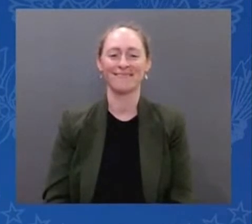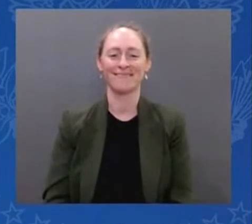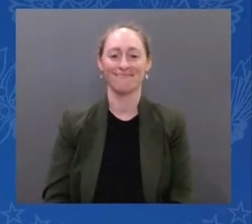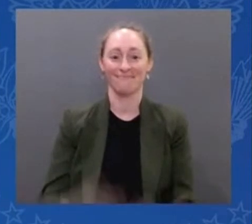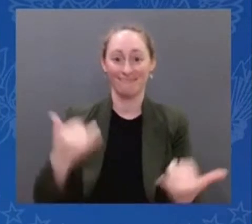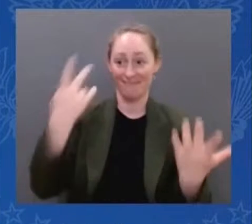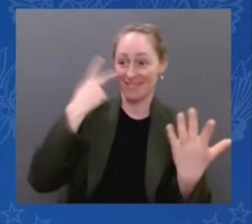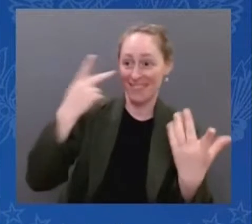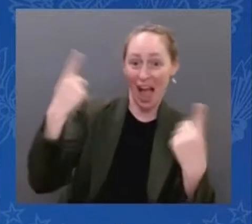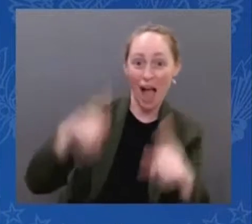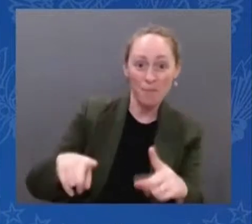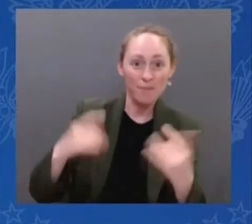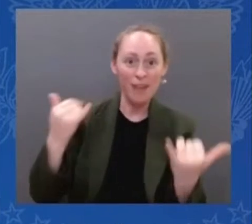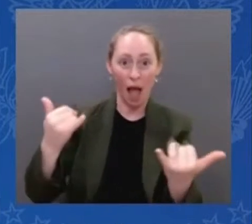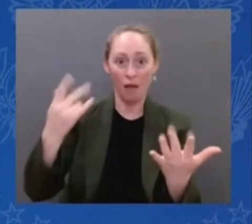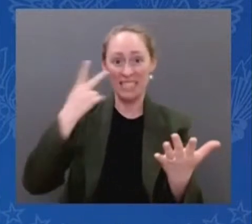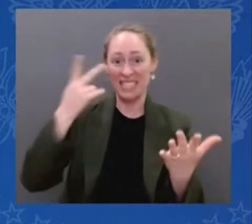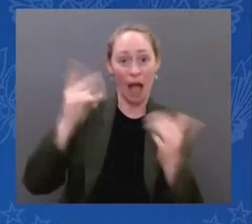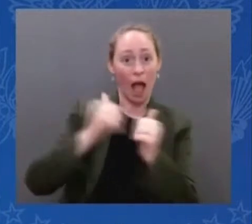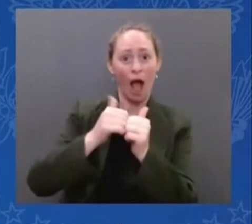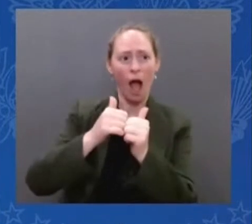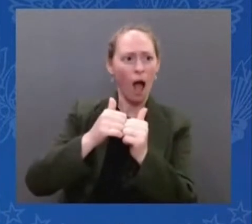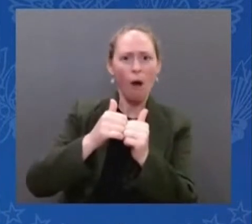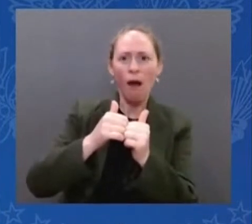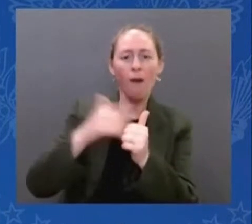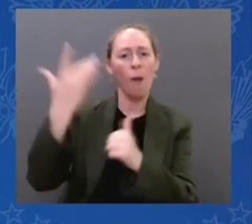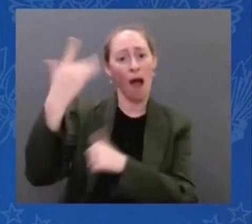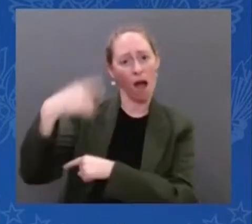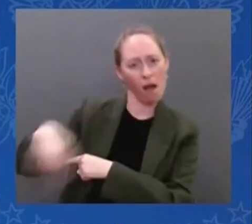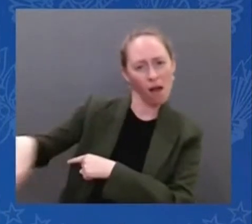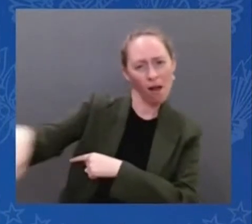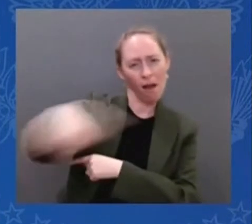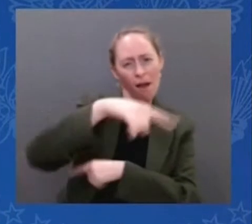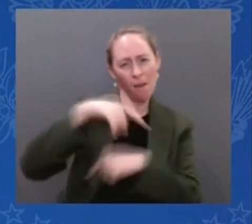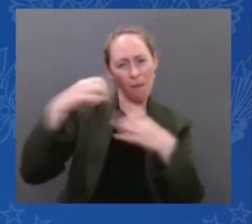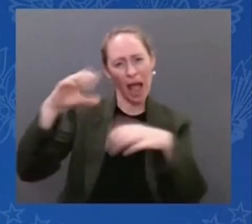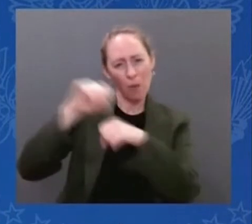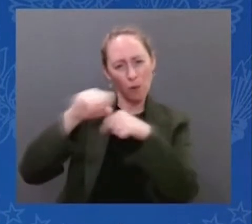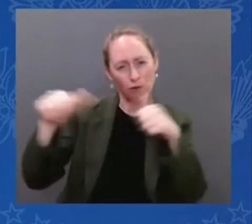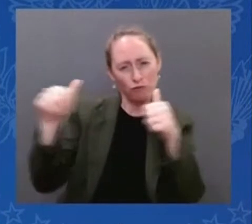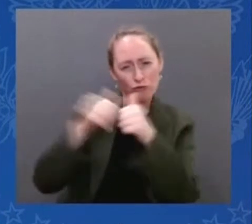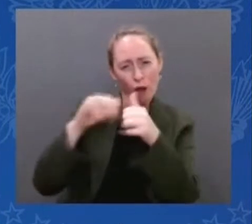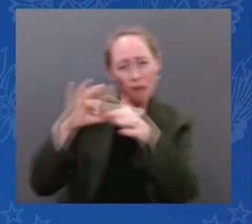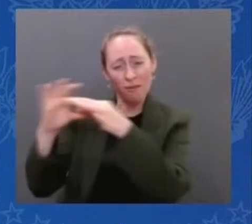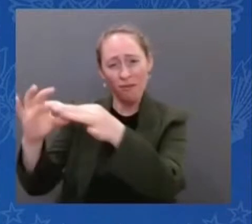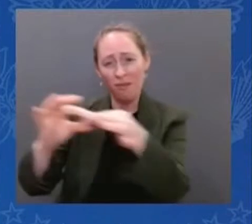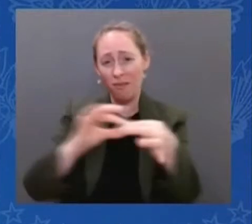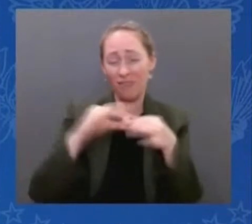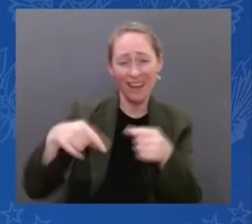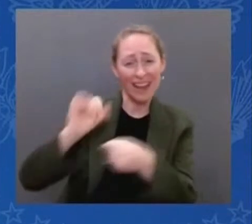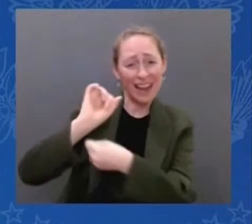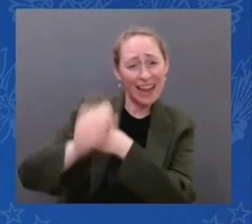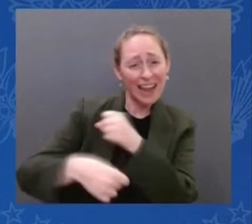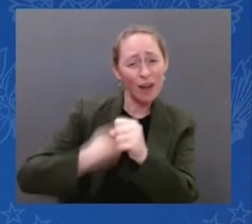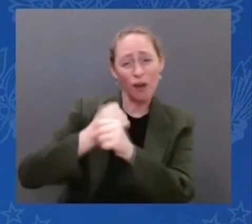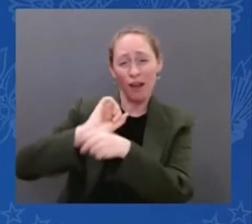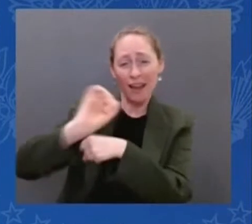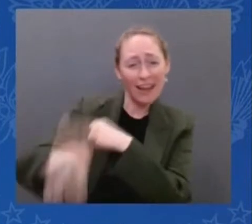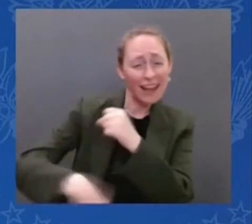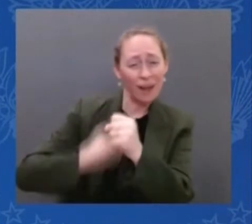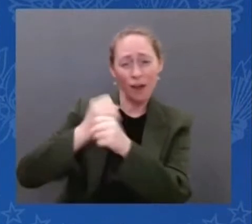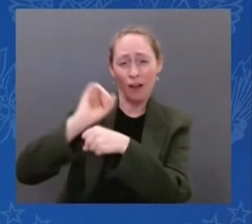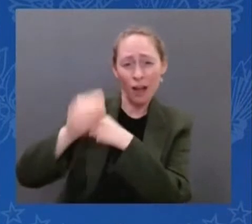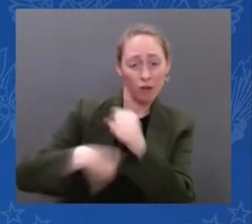years to this project. They embarked on this complex endeavor for the benefit of